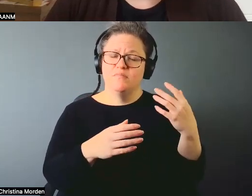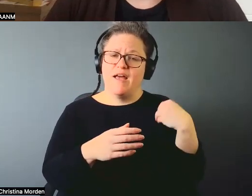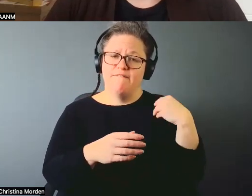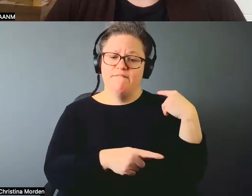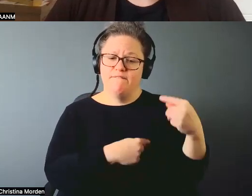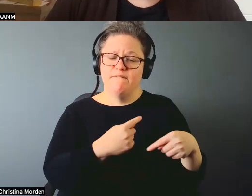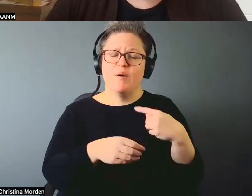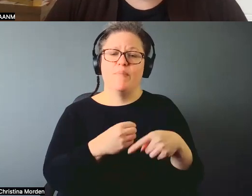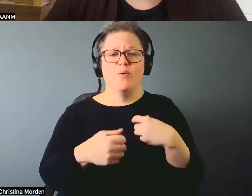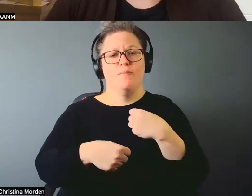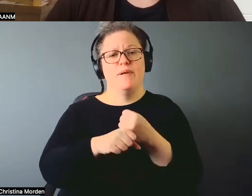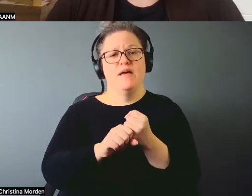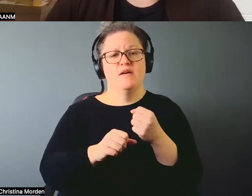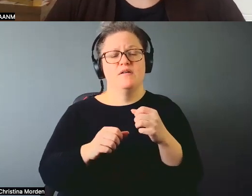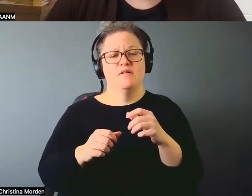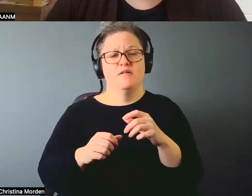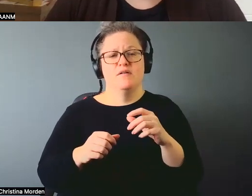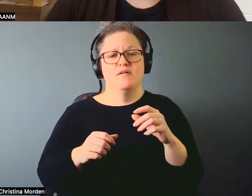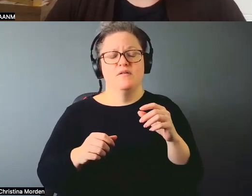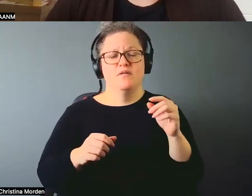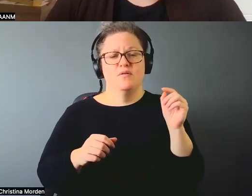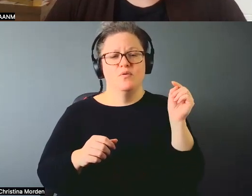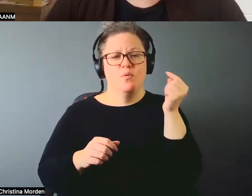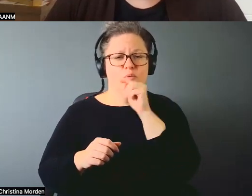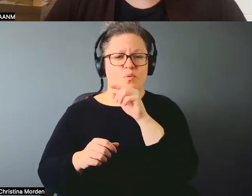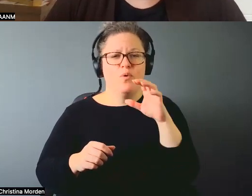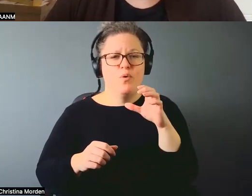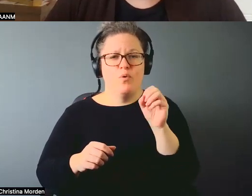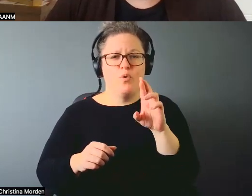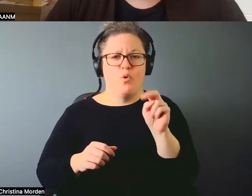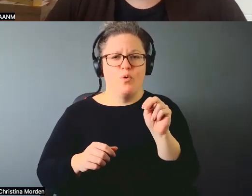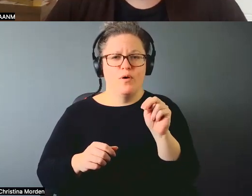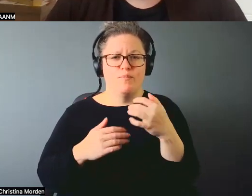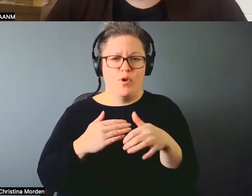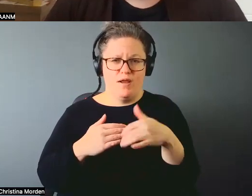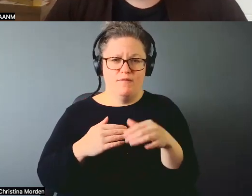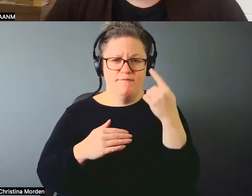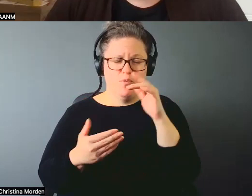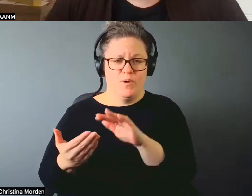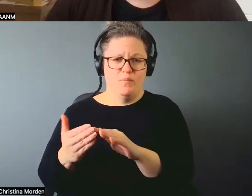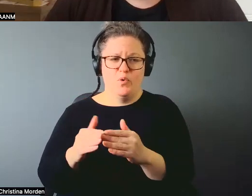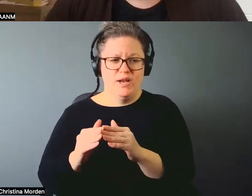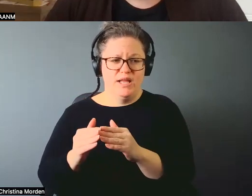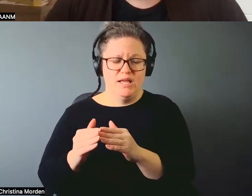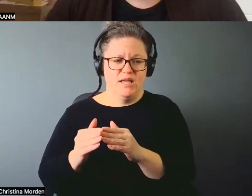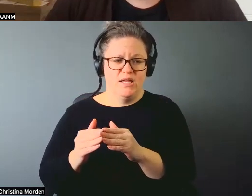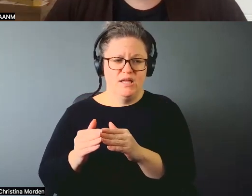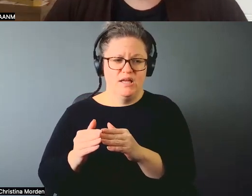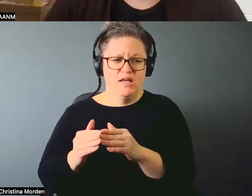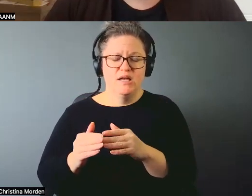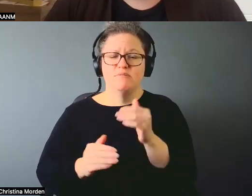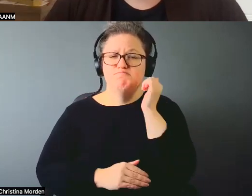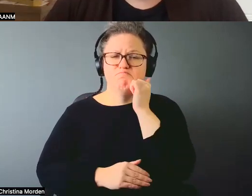For the community. Right. Like it was never seen as this dirty